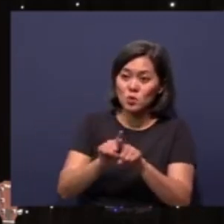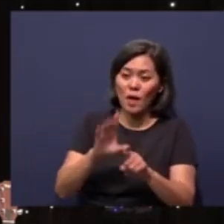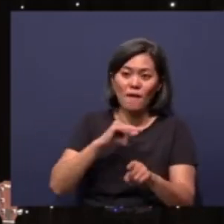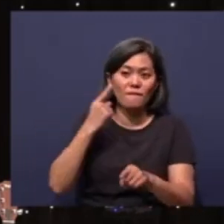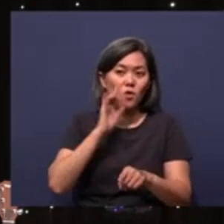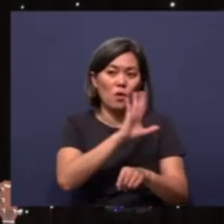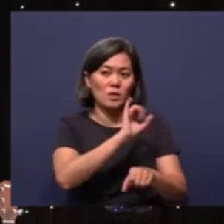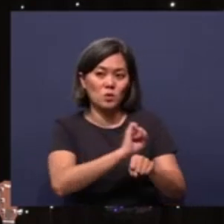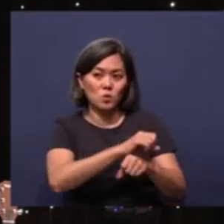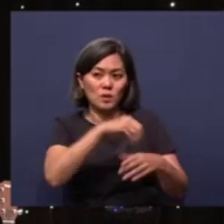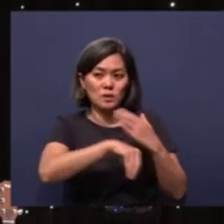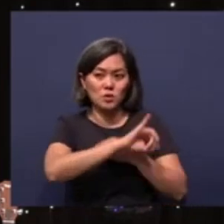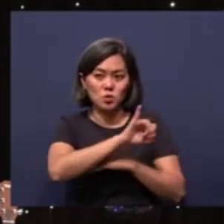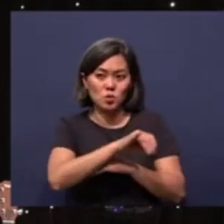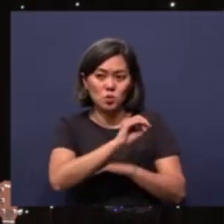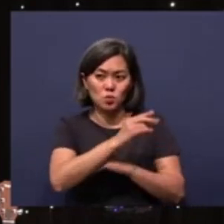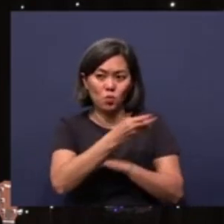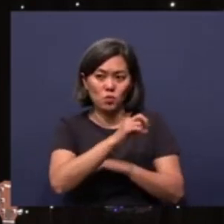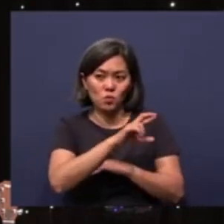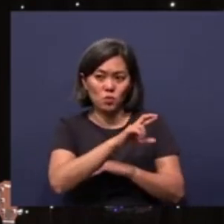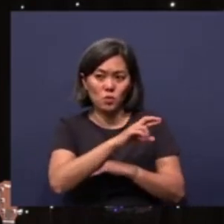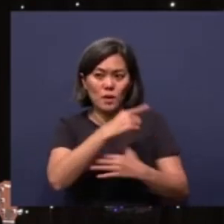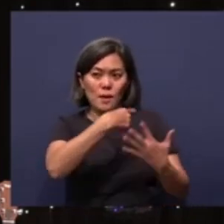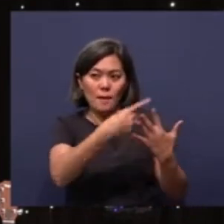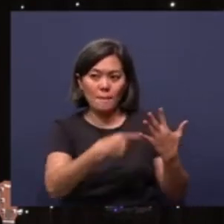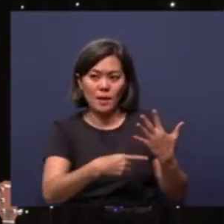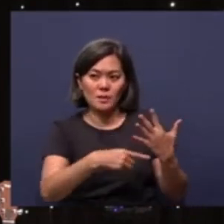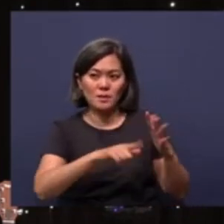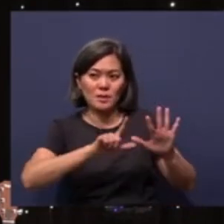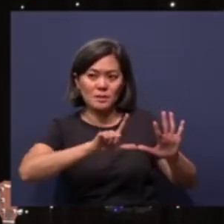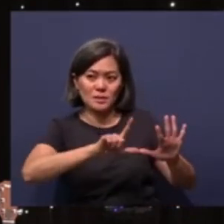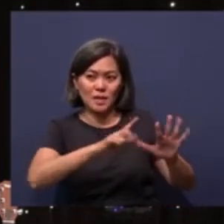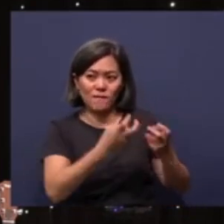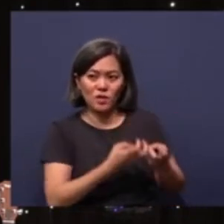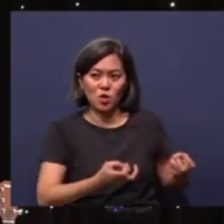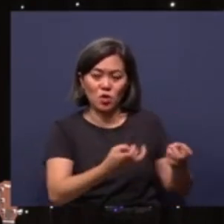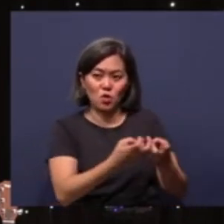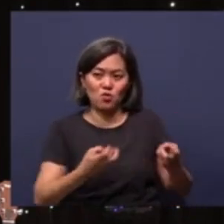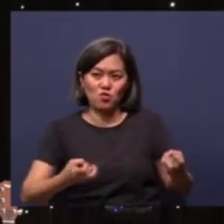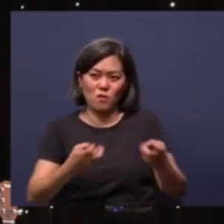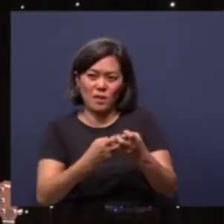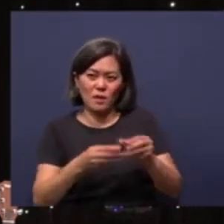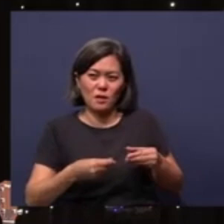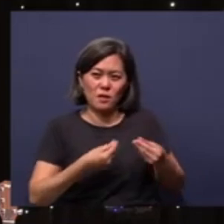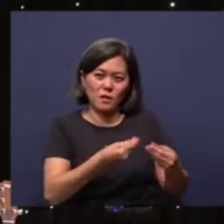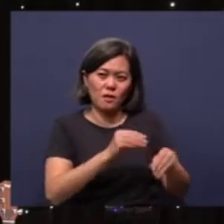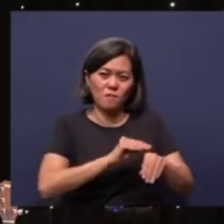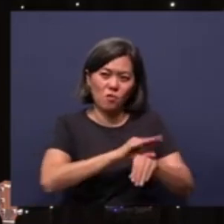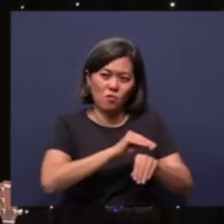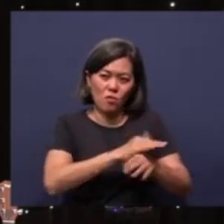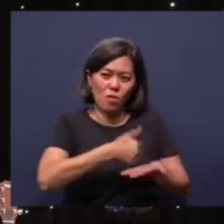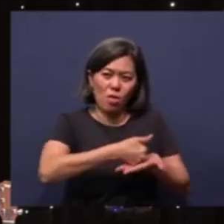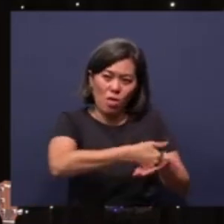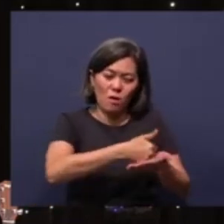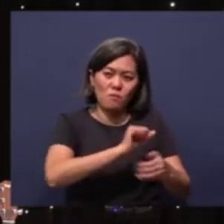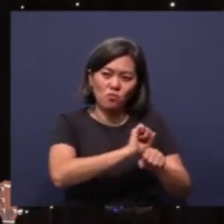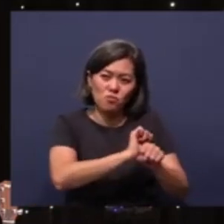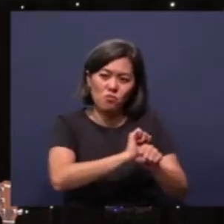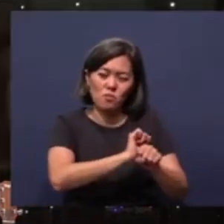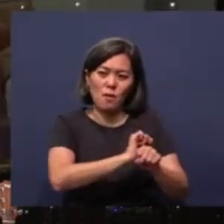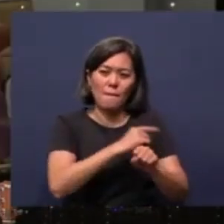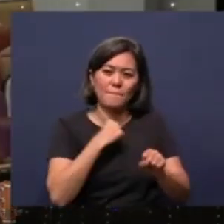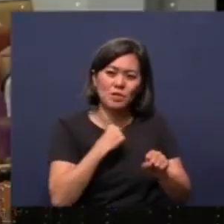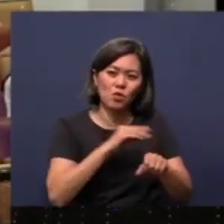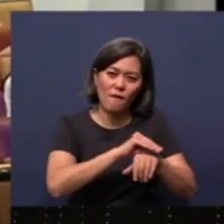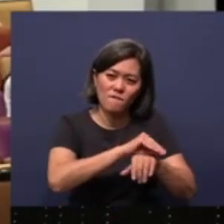in Johor, among the seven congregations that he gives consultant work and pastoral